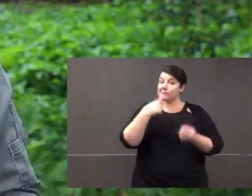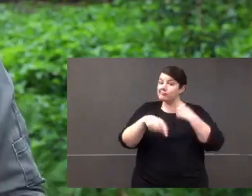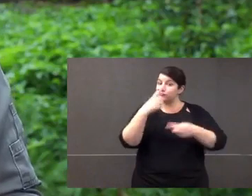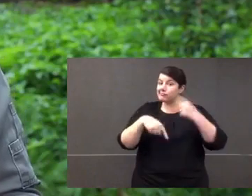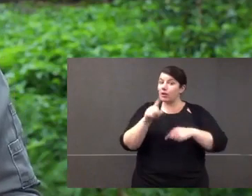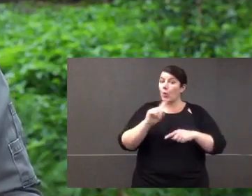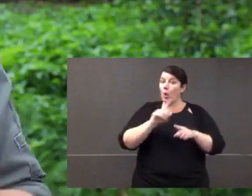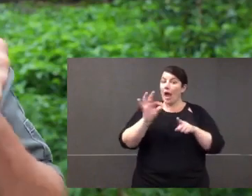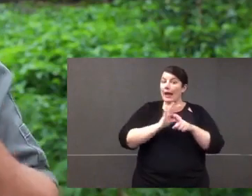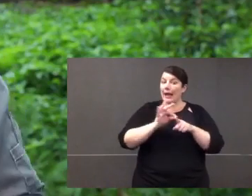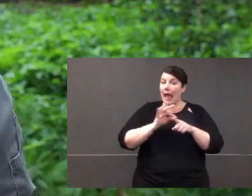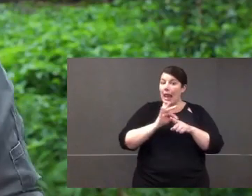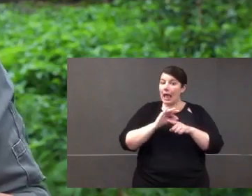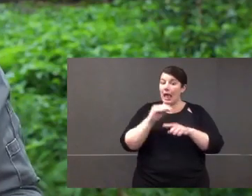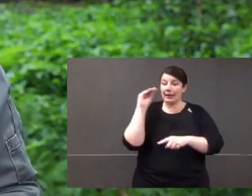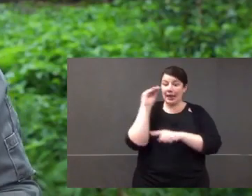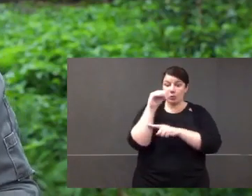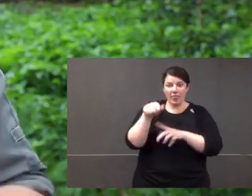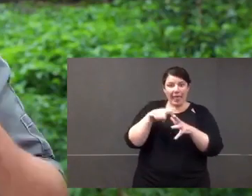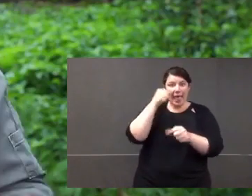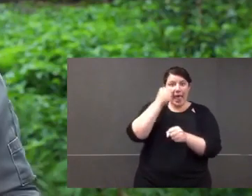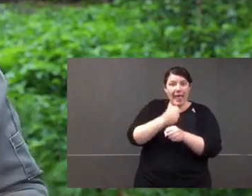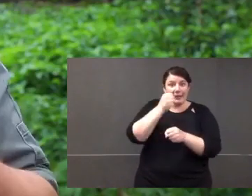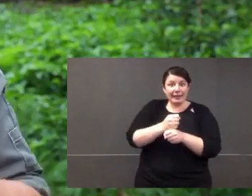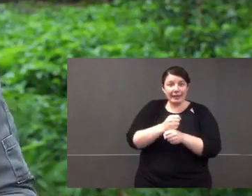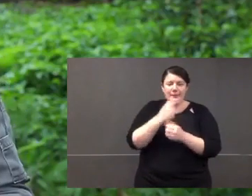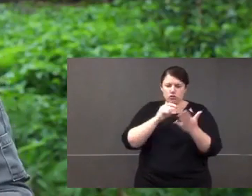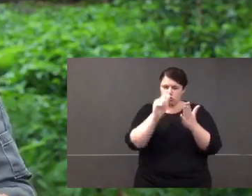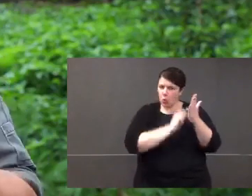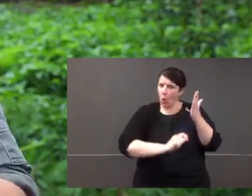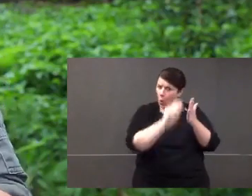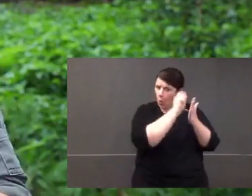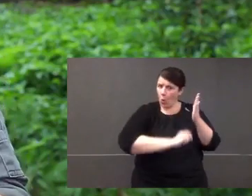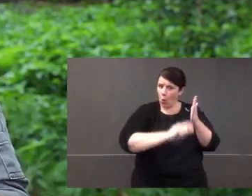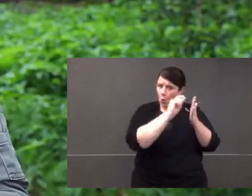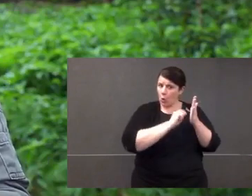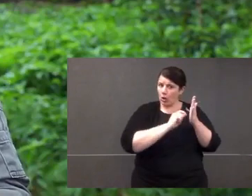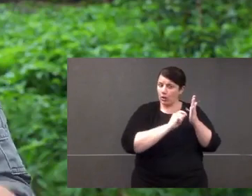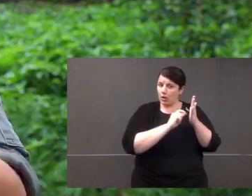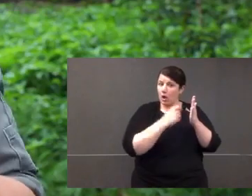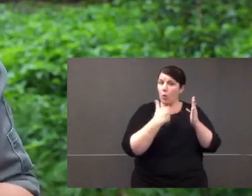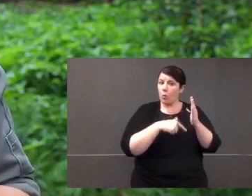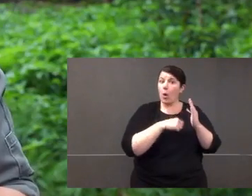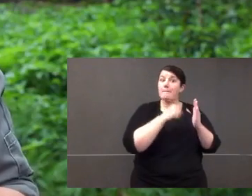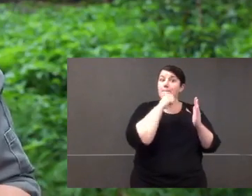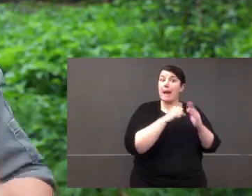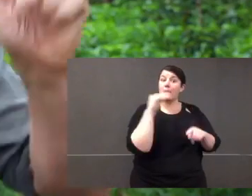the first is I want you to tell me what colour a cassowary's egg is. And please draw it for me. I